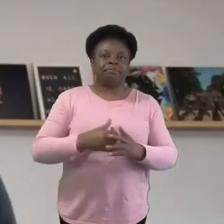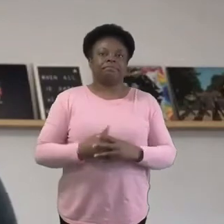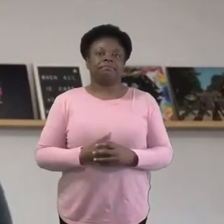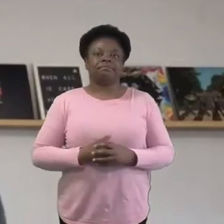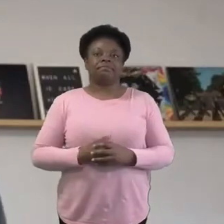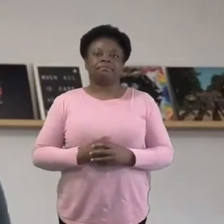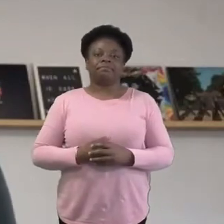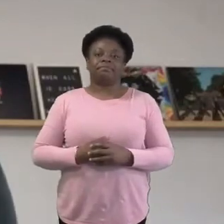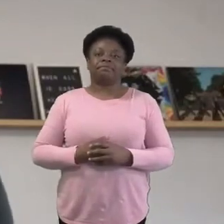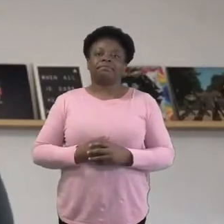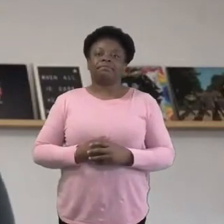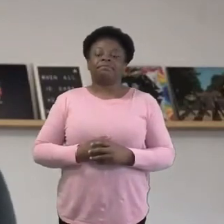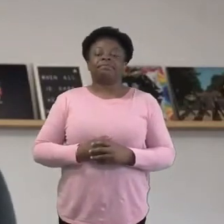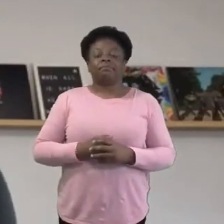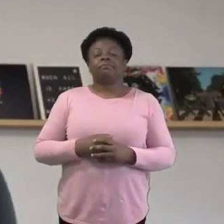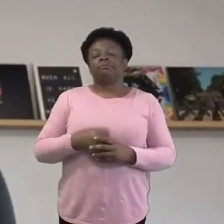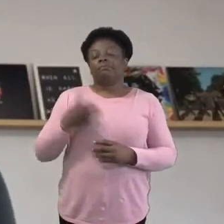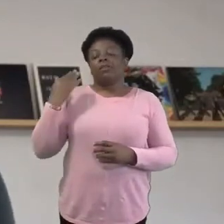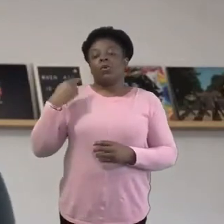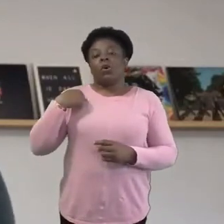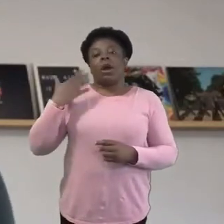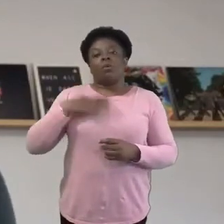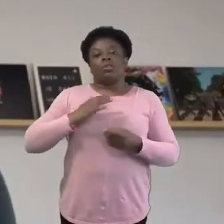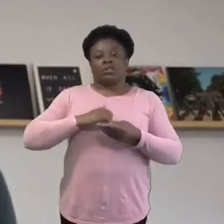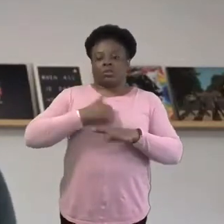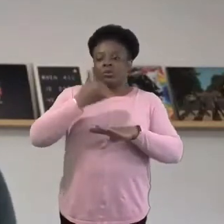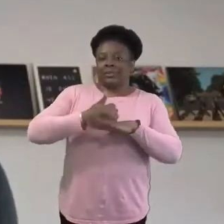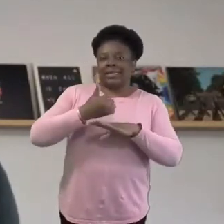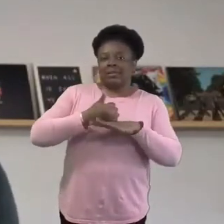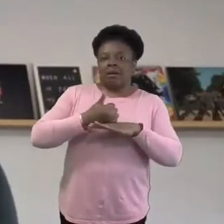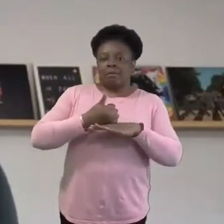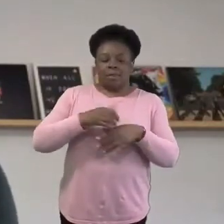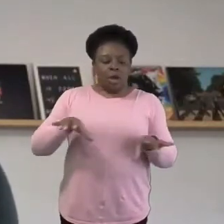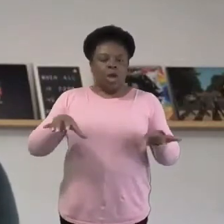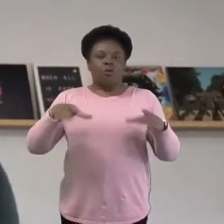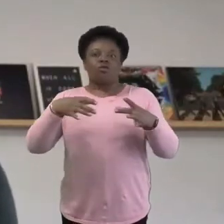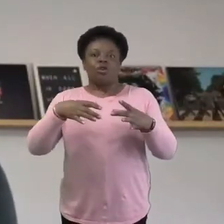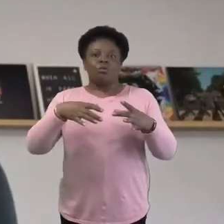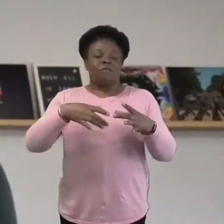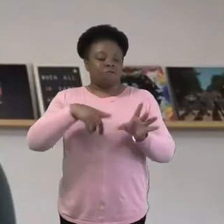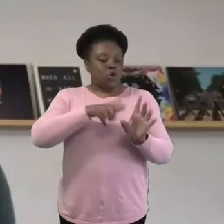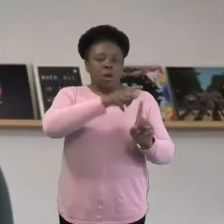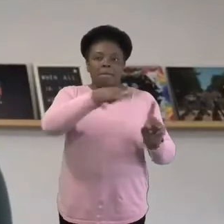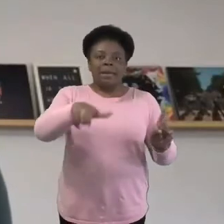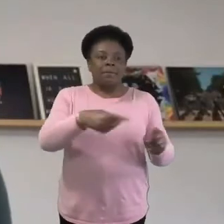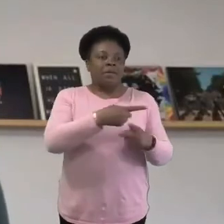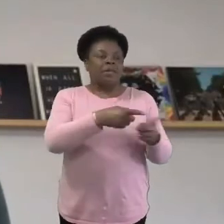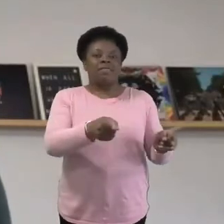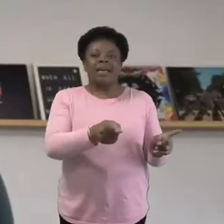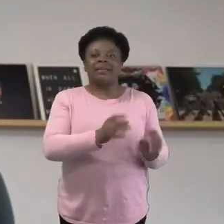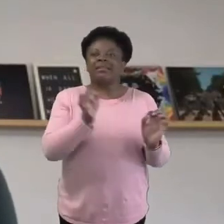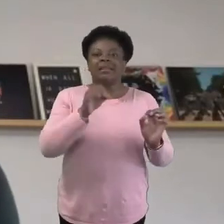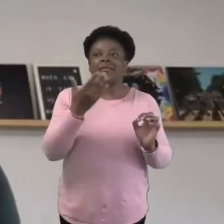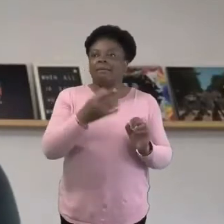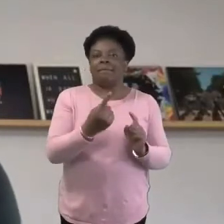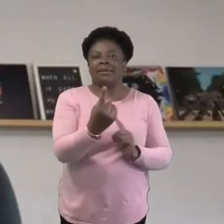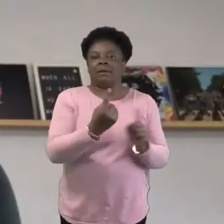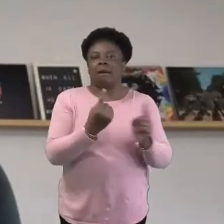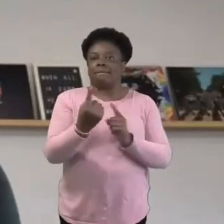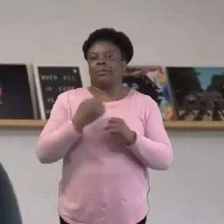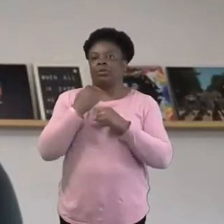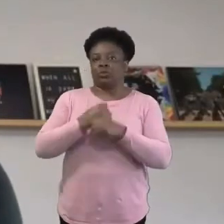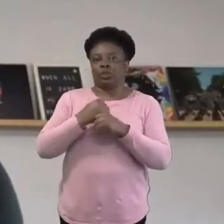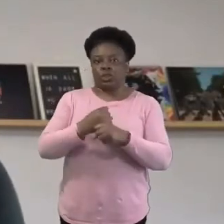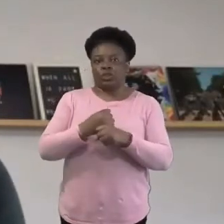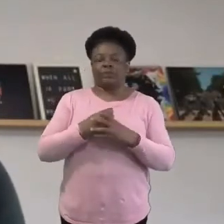I wanted to start a group for unchurched young people who might have a bit of desire to know more about God. The first night we opened,